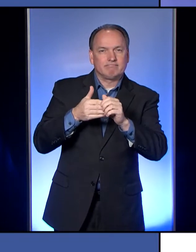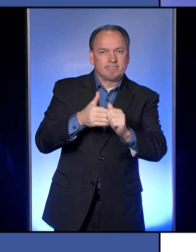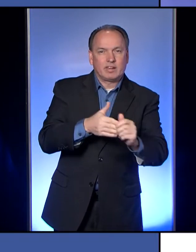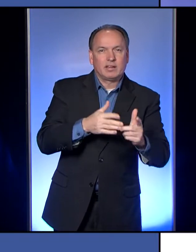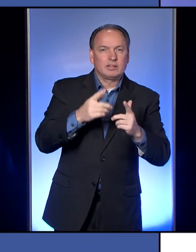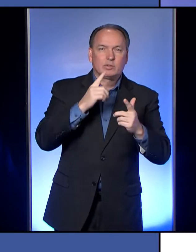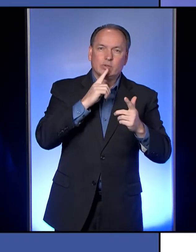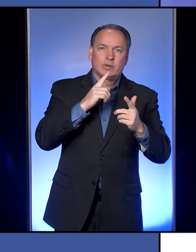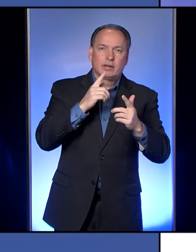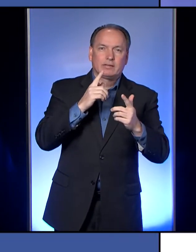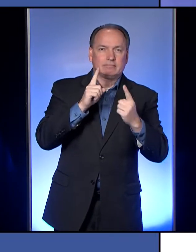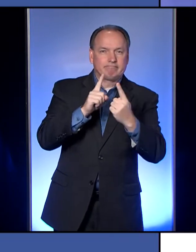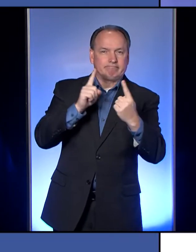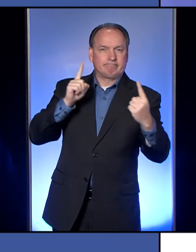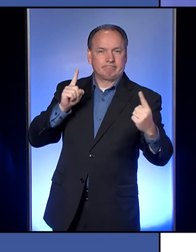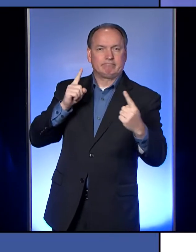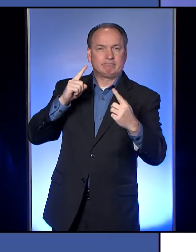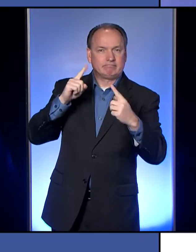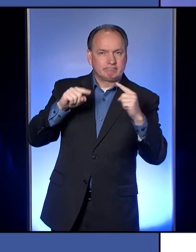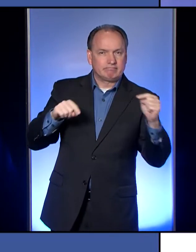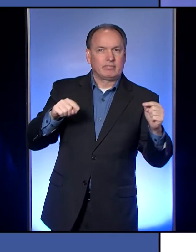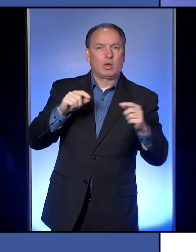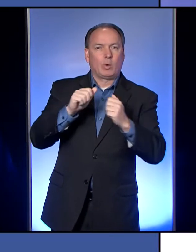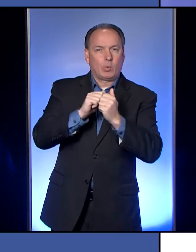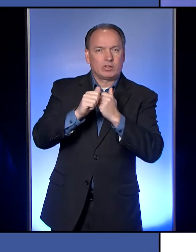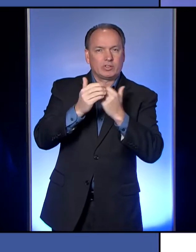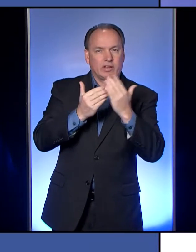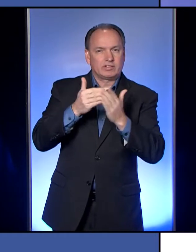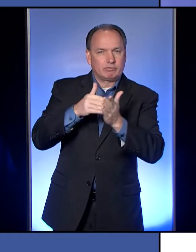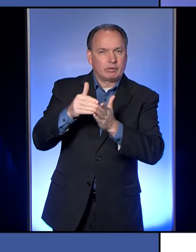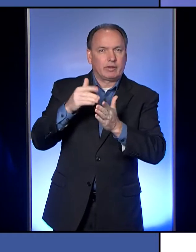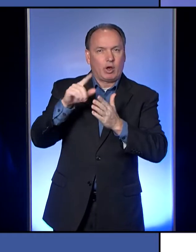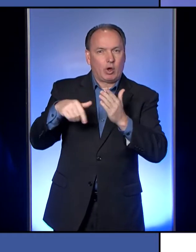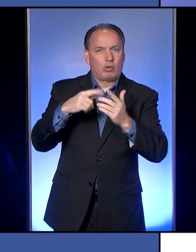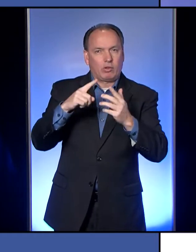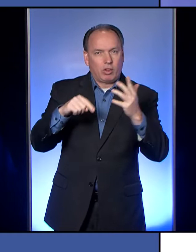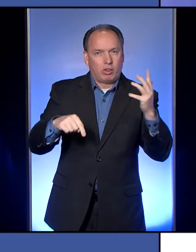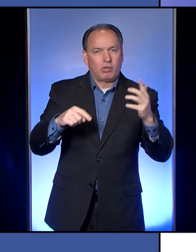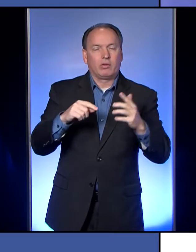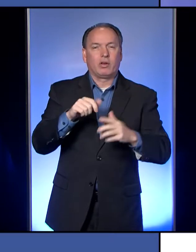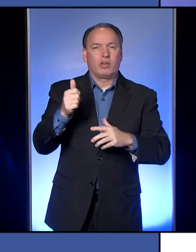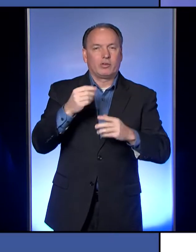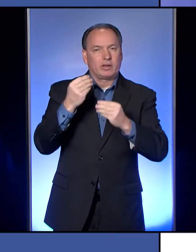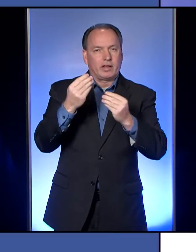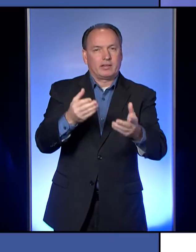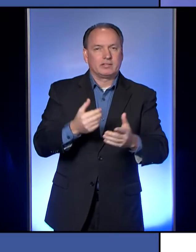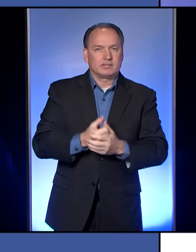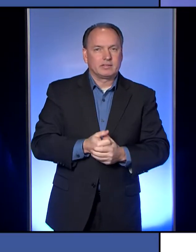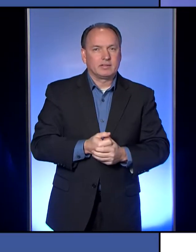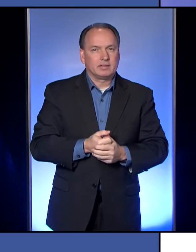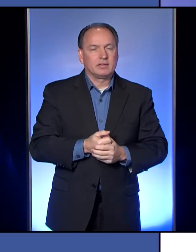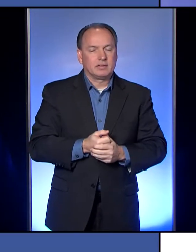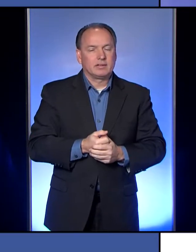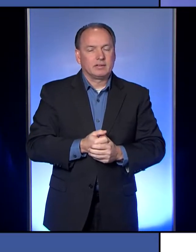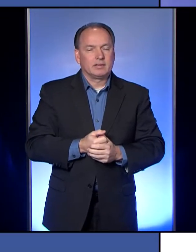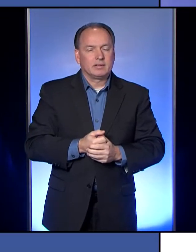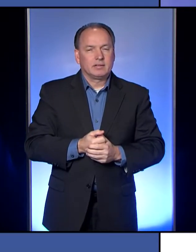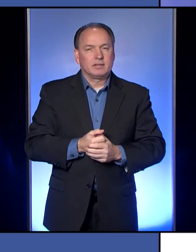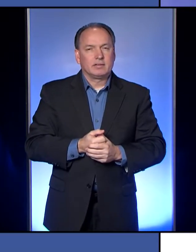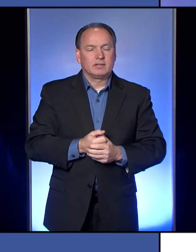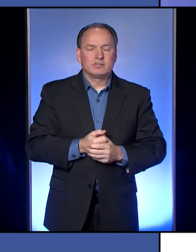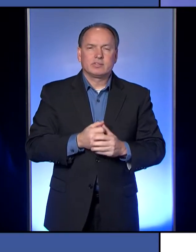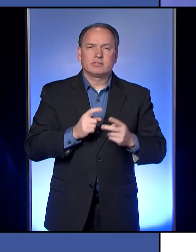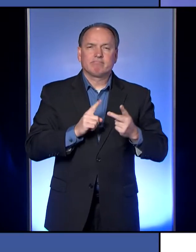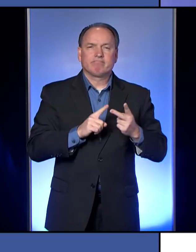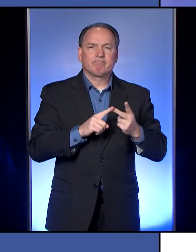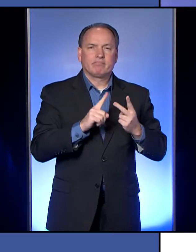anyone else, and washing hands frequently, and all the other guidelines we give. Just a quick clarification.